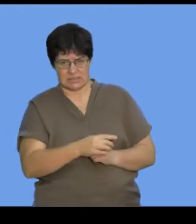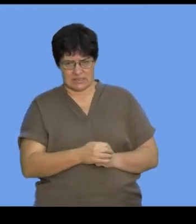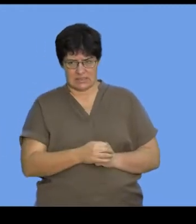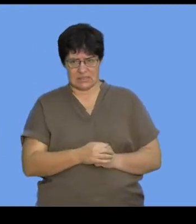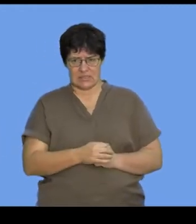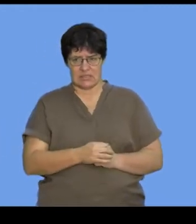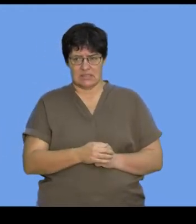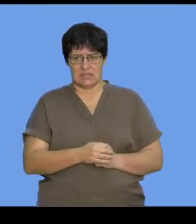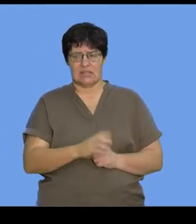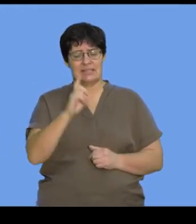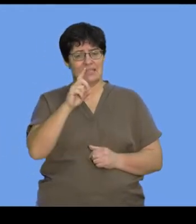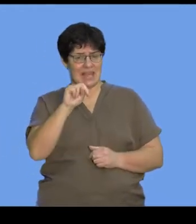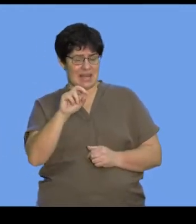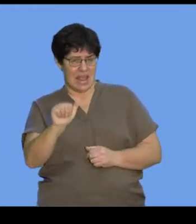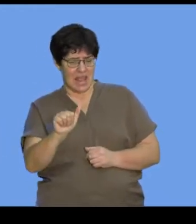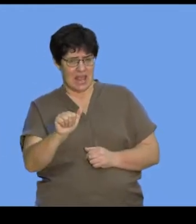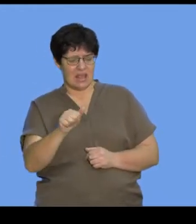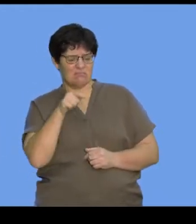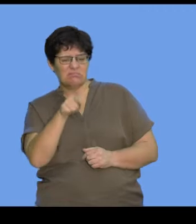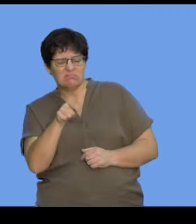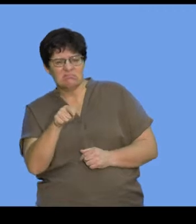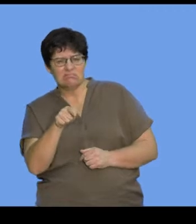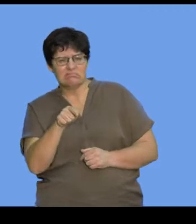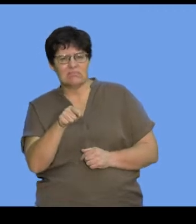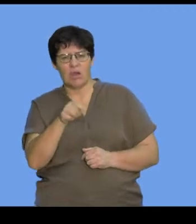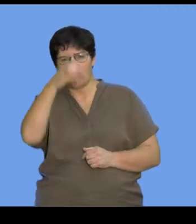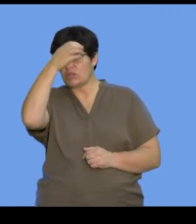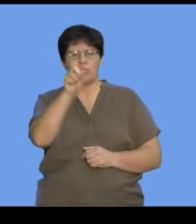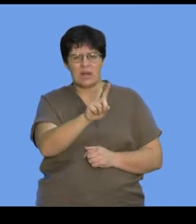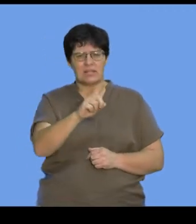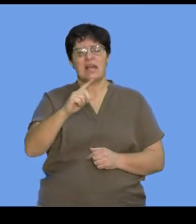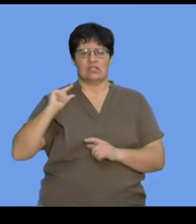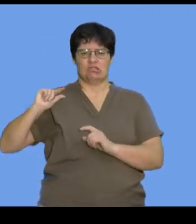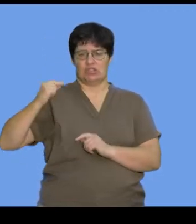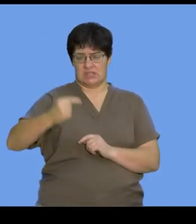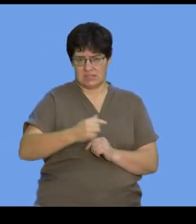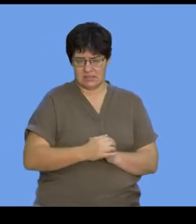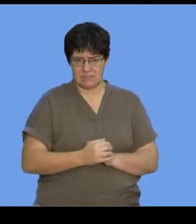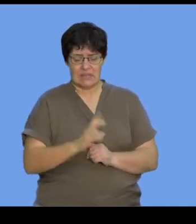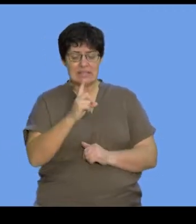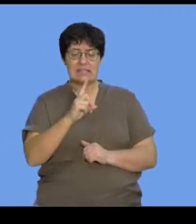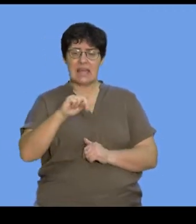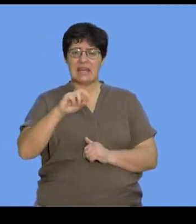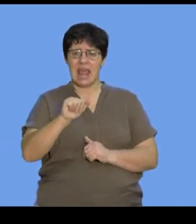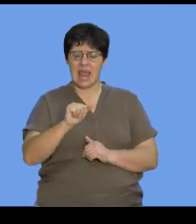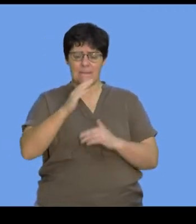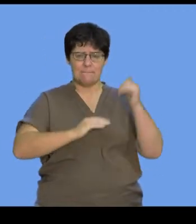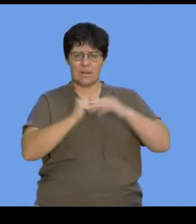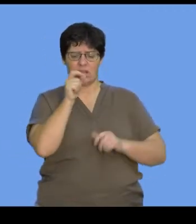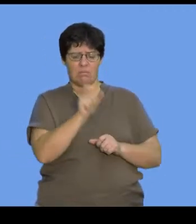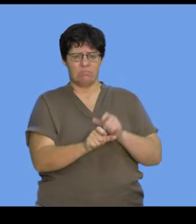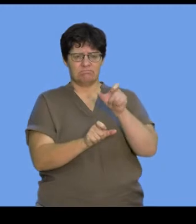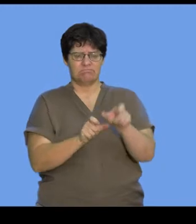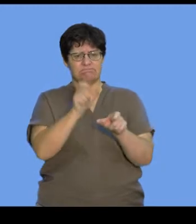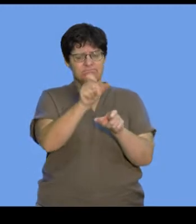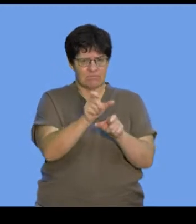DNA is the concept of what is a gene. What makes up DNA in terms of the building blocks being recognized as